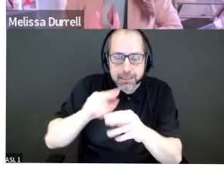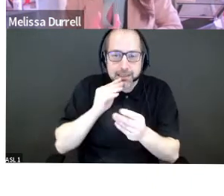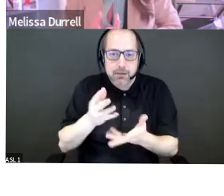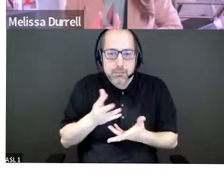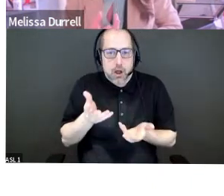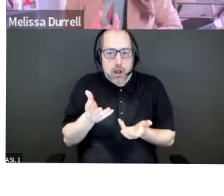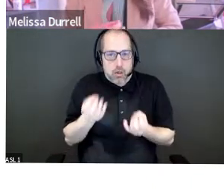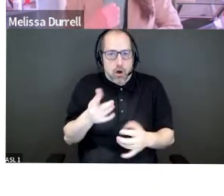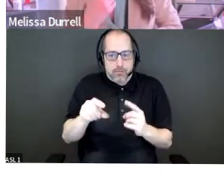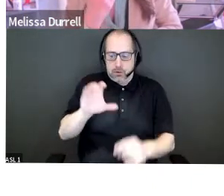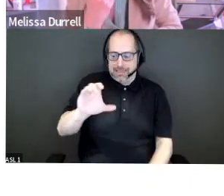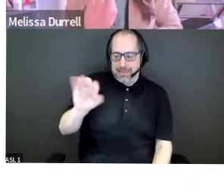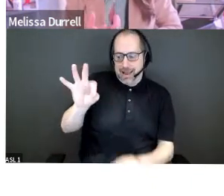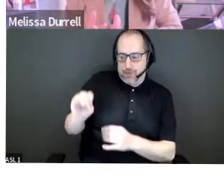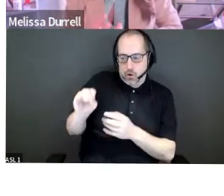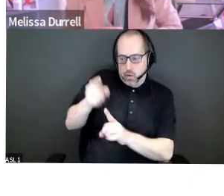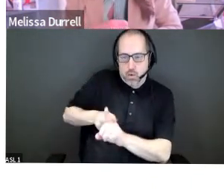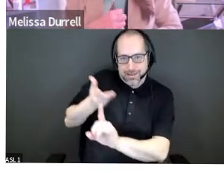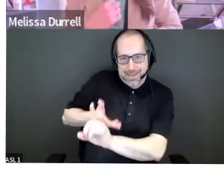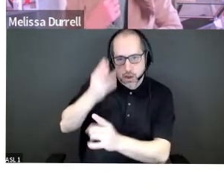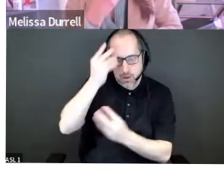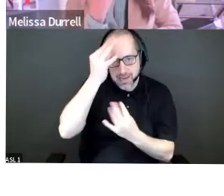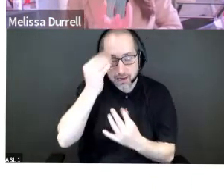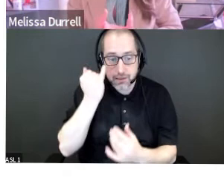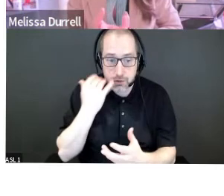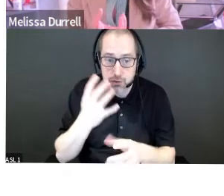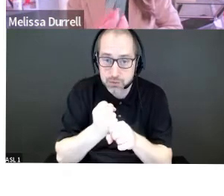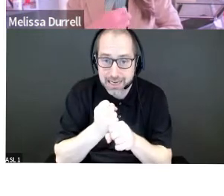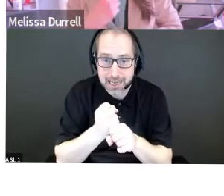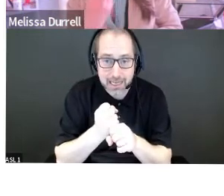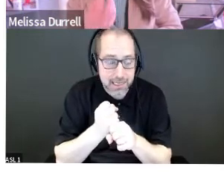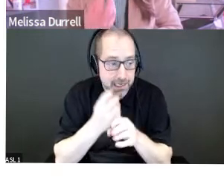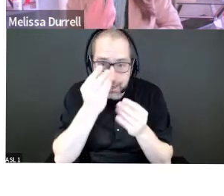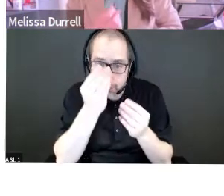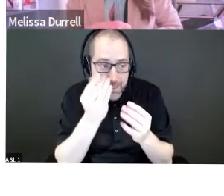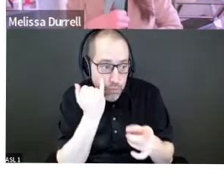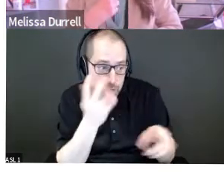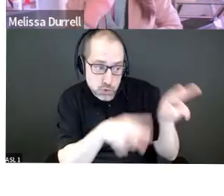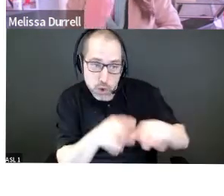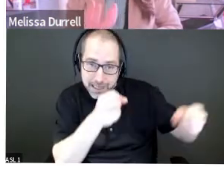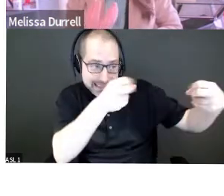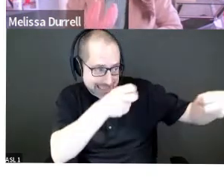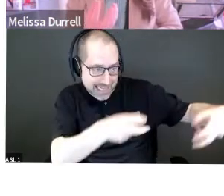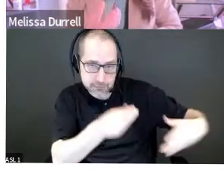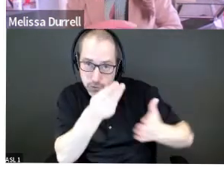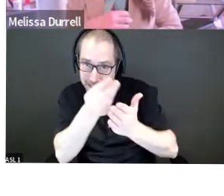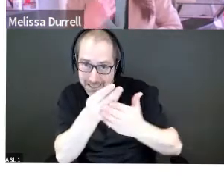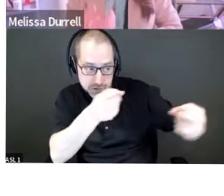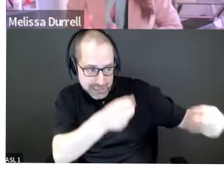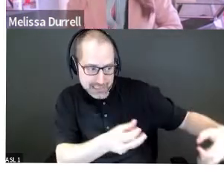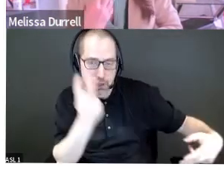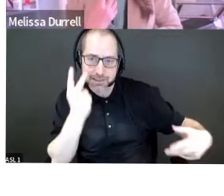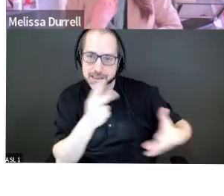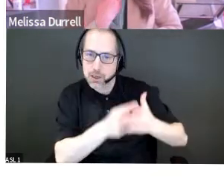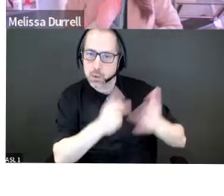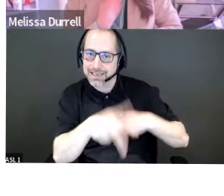So you get a lot of insight in, in when we're looking at these, uh, these financial slides to see, you know, what kind of organization